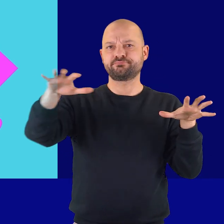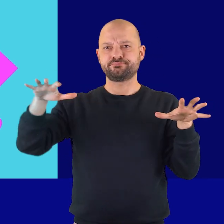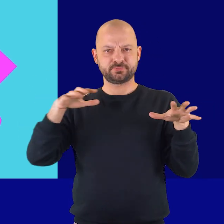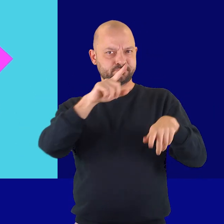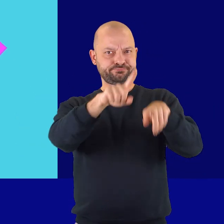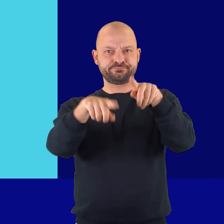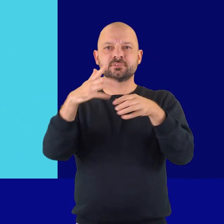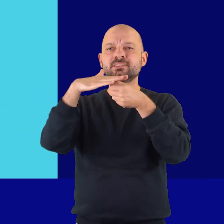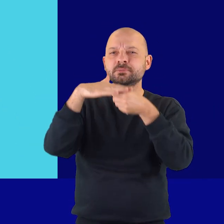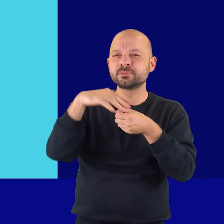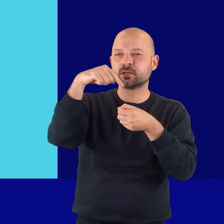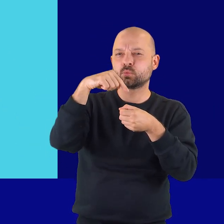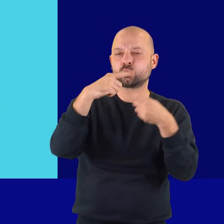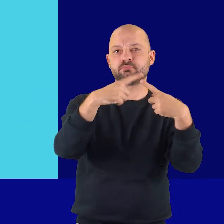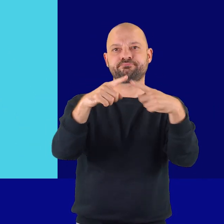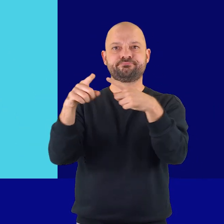society.